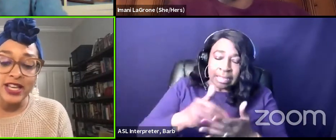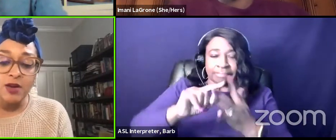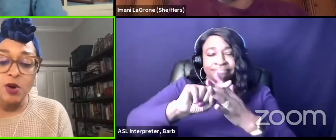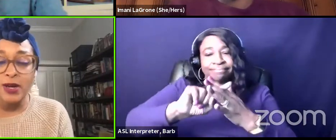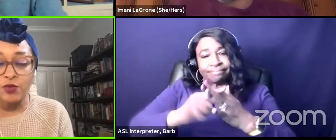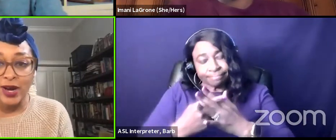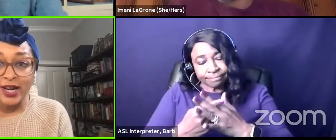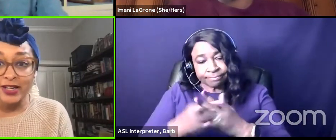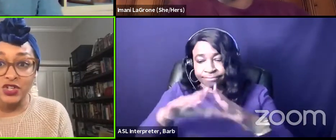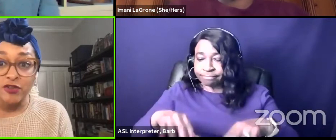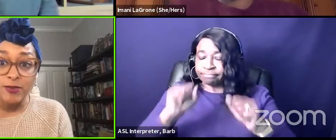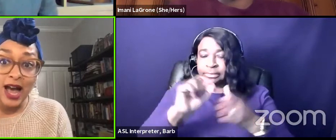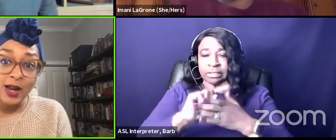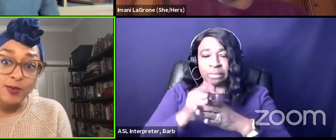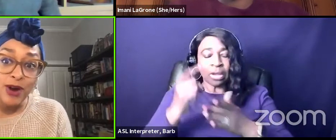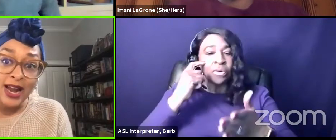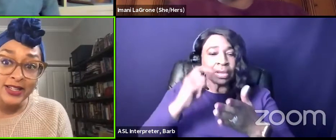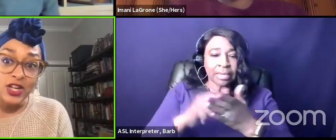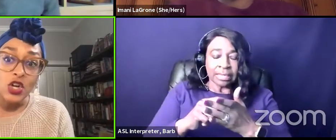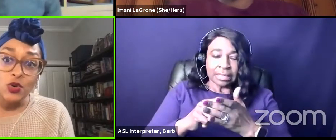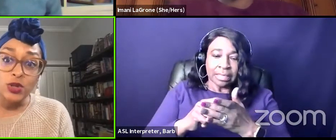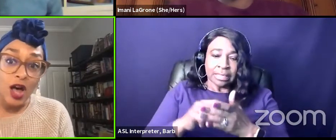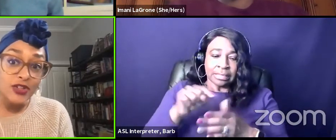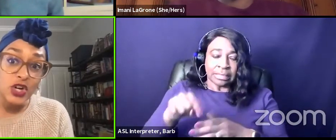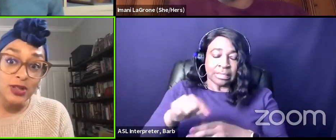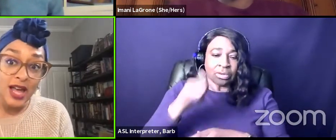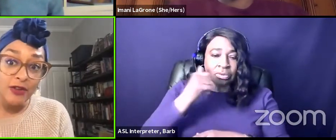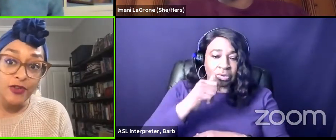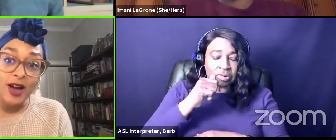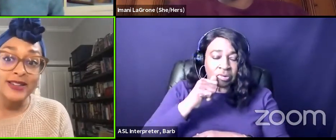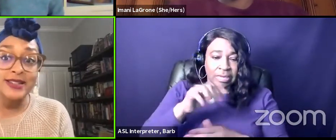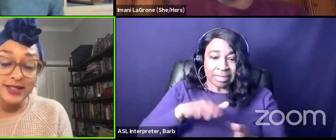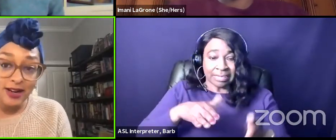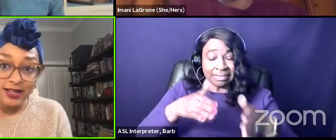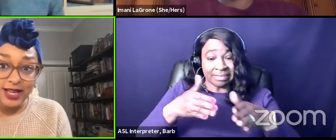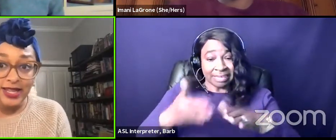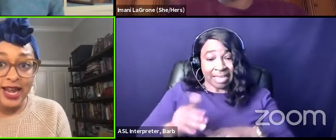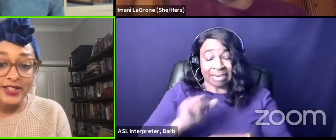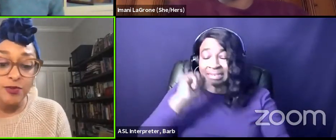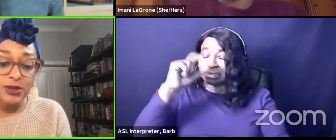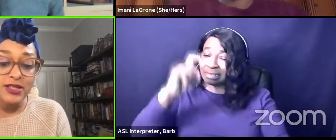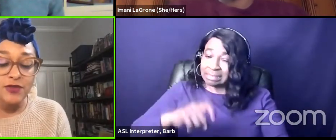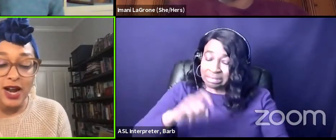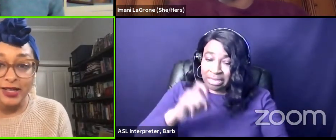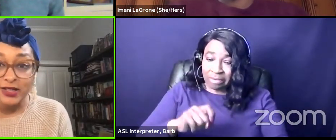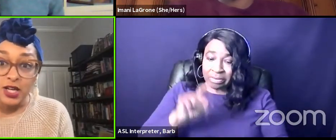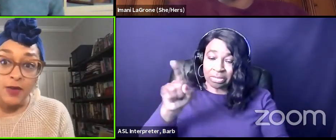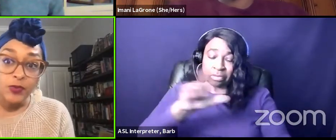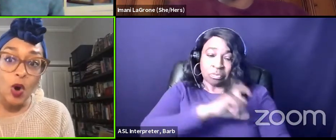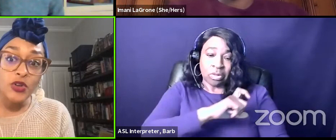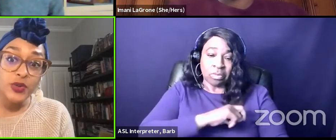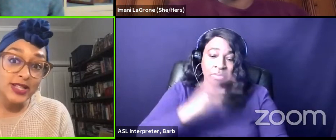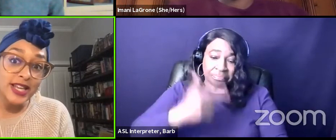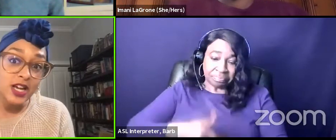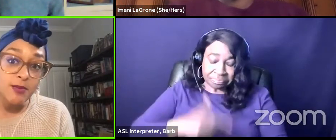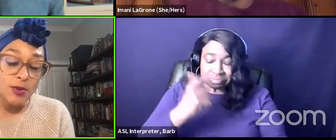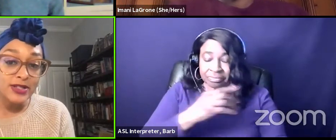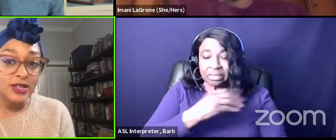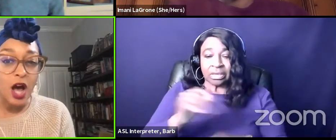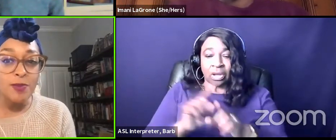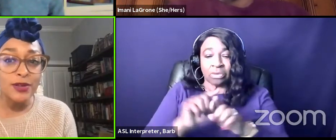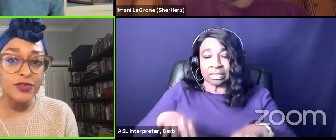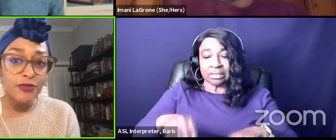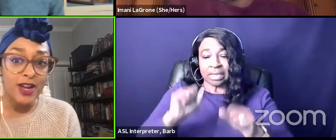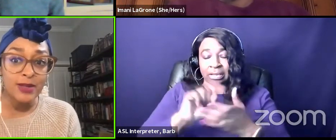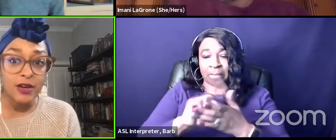um to take a moment in recognition of micaiah bryant who lost her life unnecessarily at the hands of police violence we also want to take a